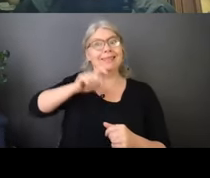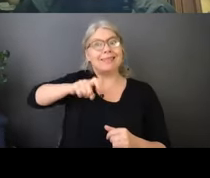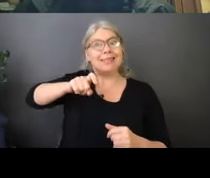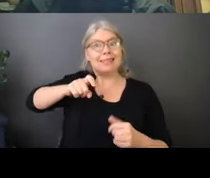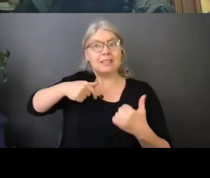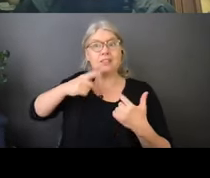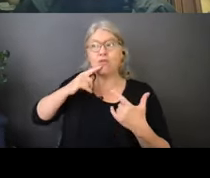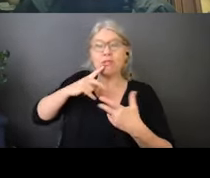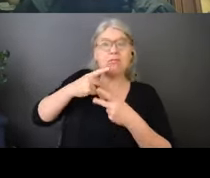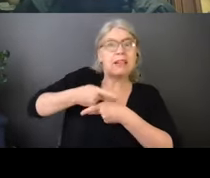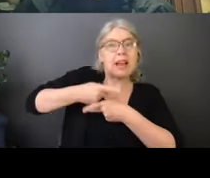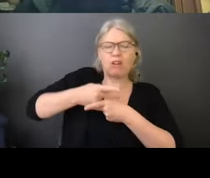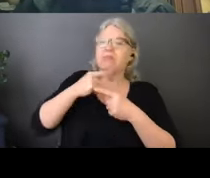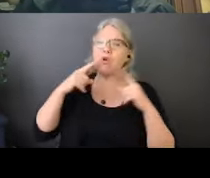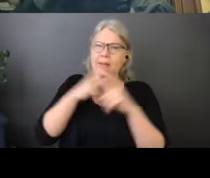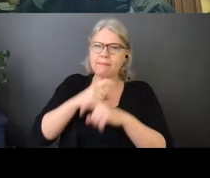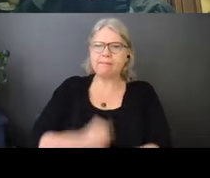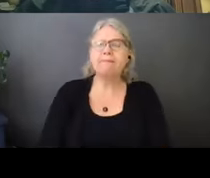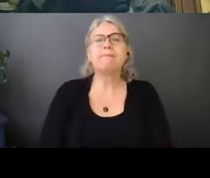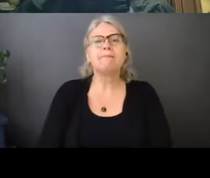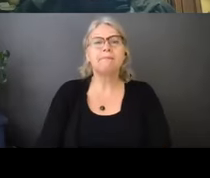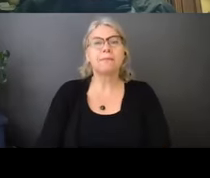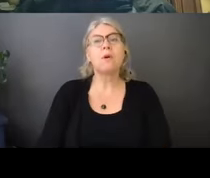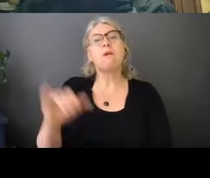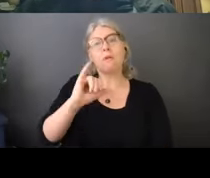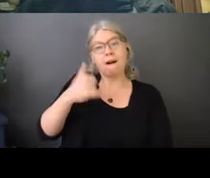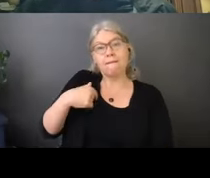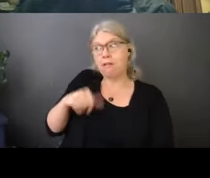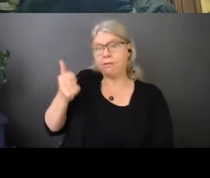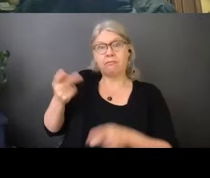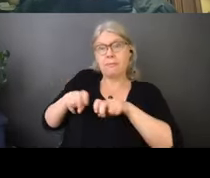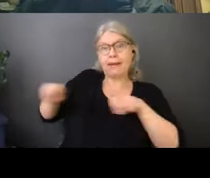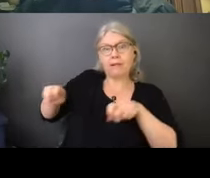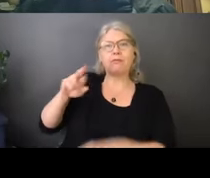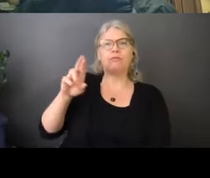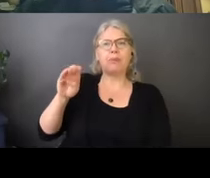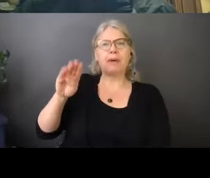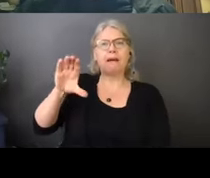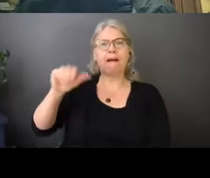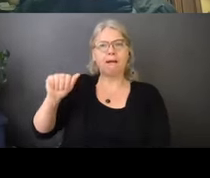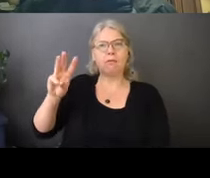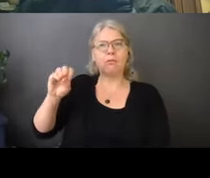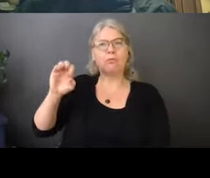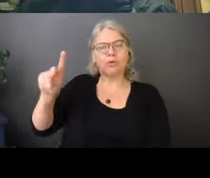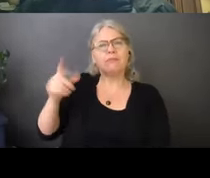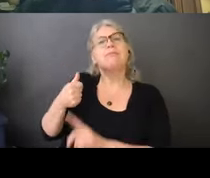I'm also joined today by my colleagues Rebecca Wood, who is the Peer and Parenting Coordinator,